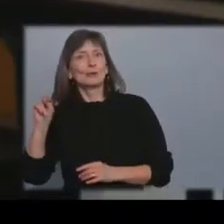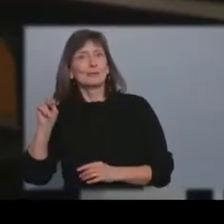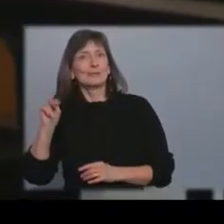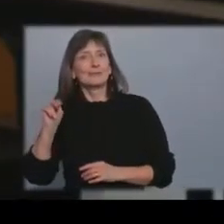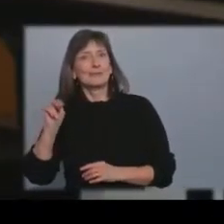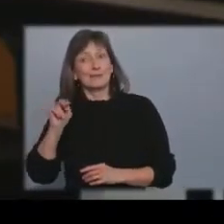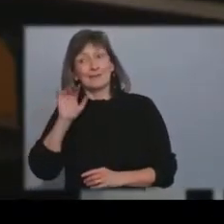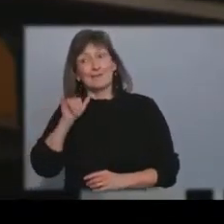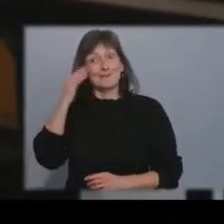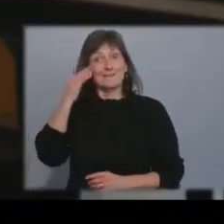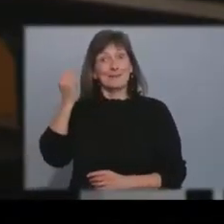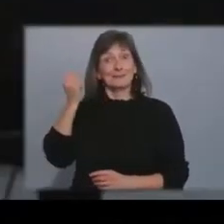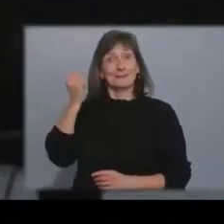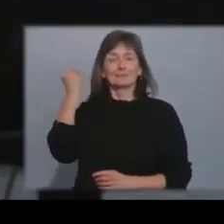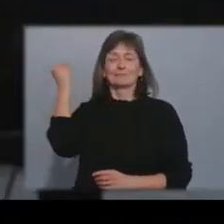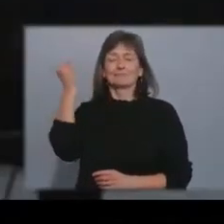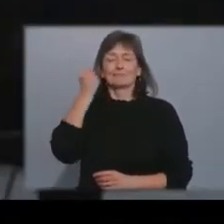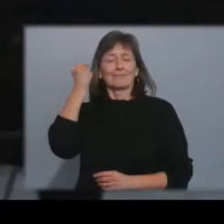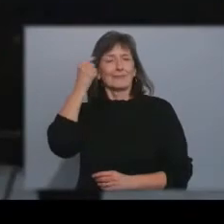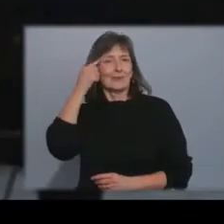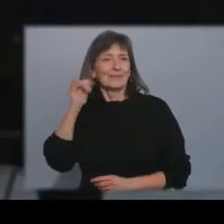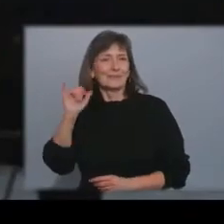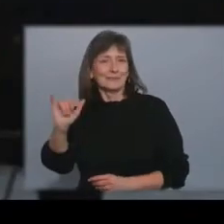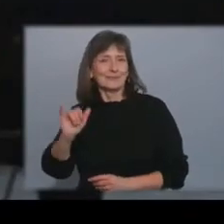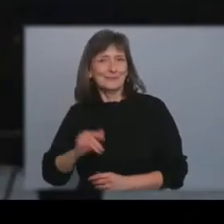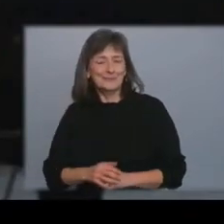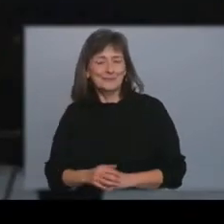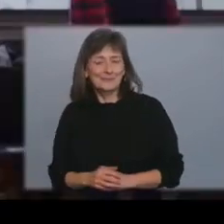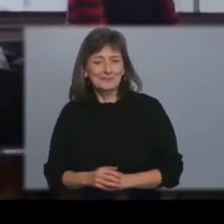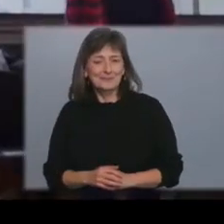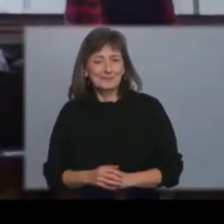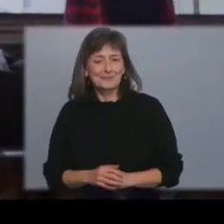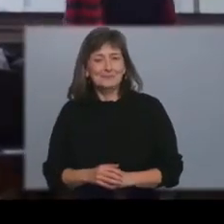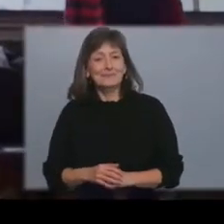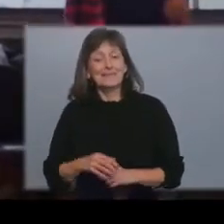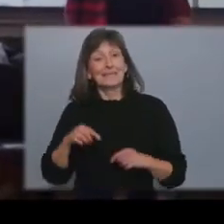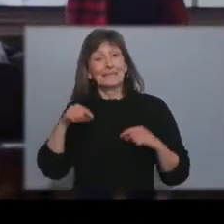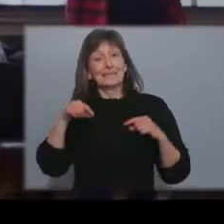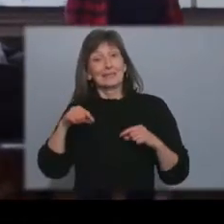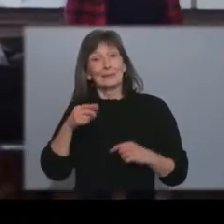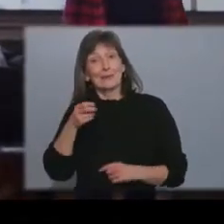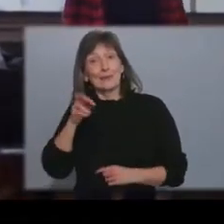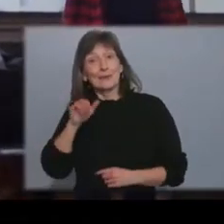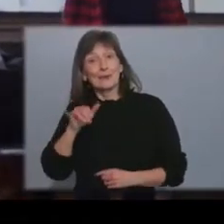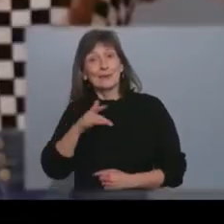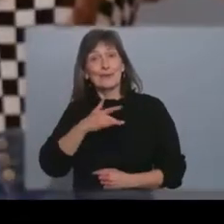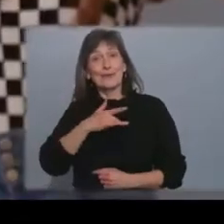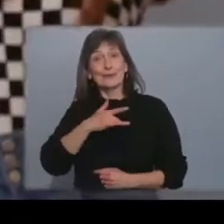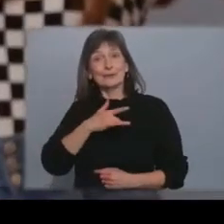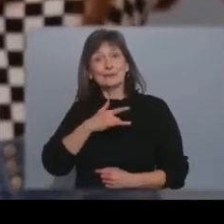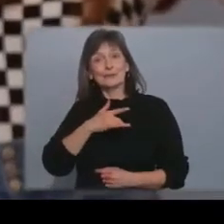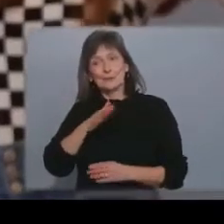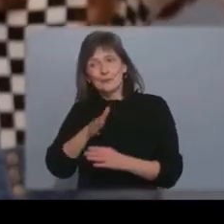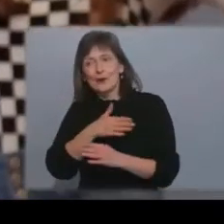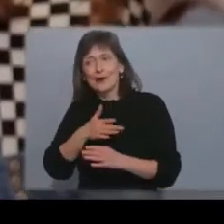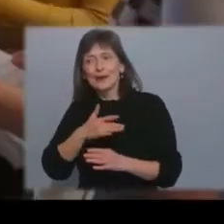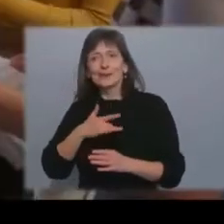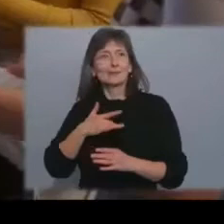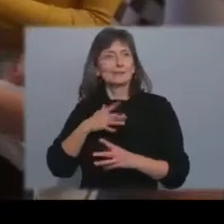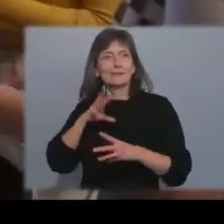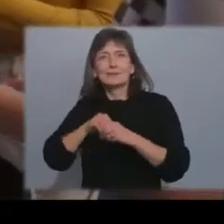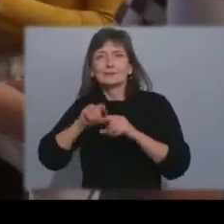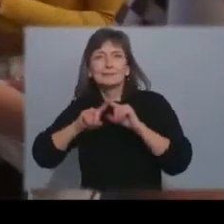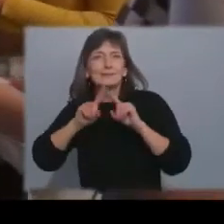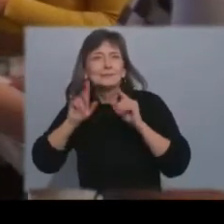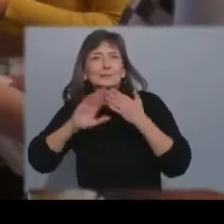say it's not something i'll ever forget by participating in choir here at holyheart i think you're able to find a sense of community you're able to relate to other people